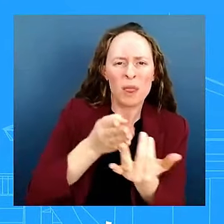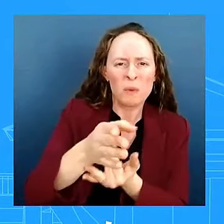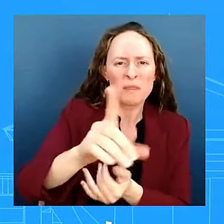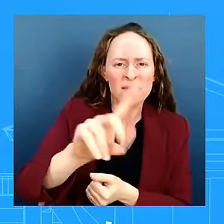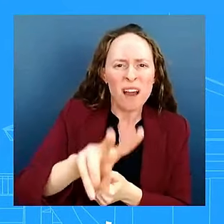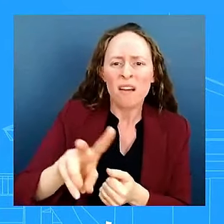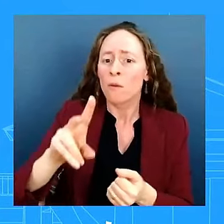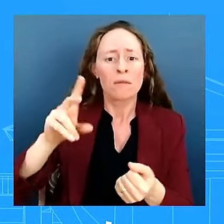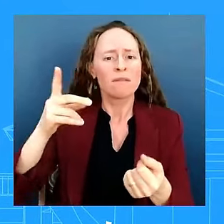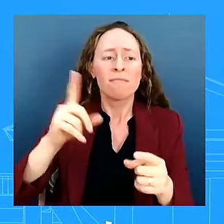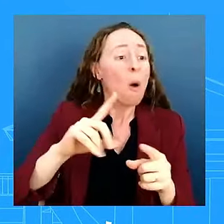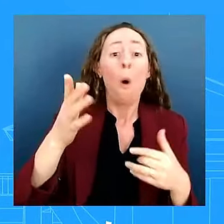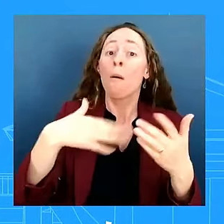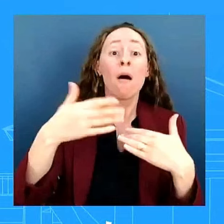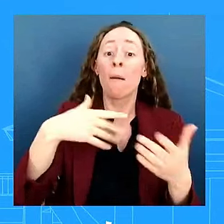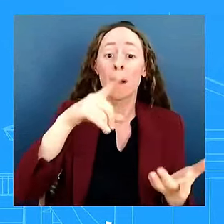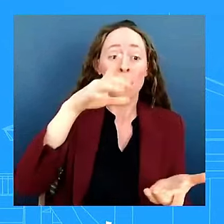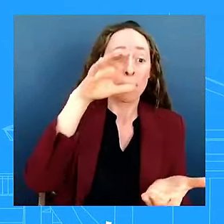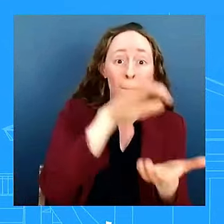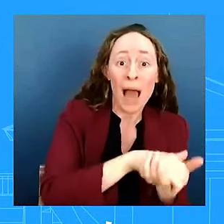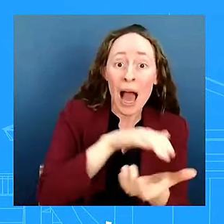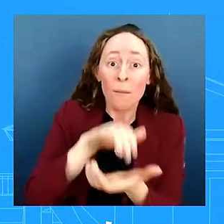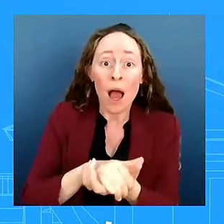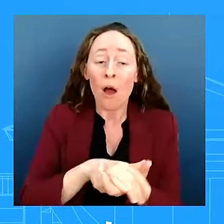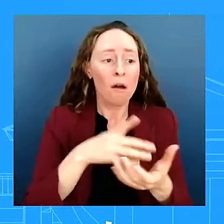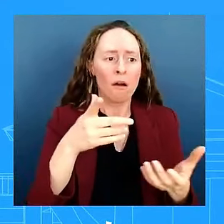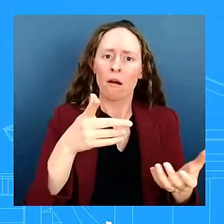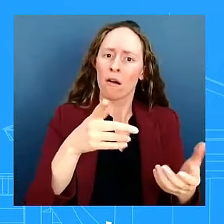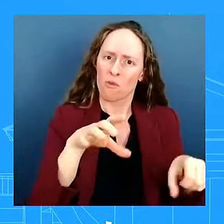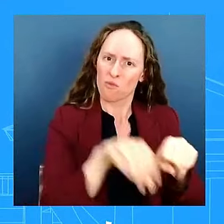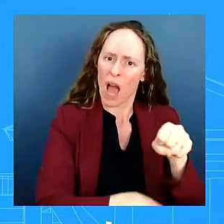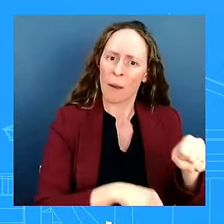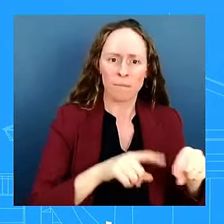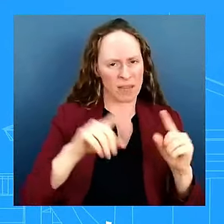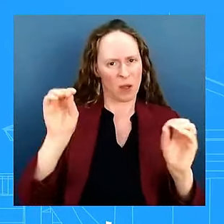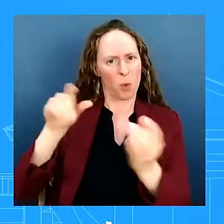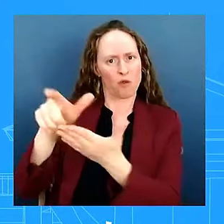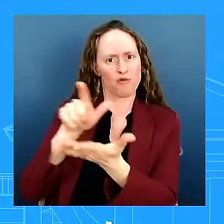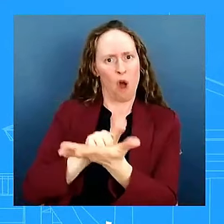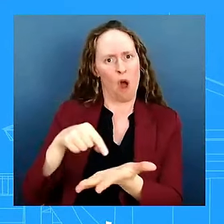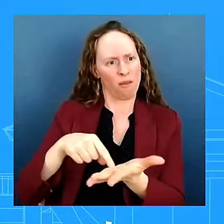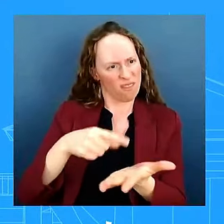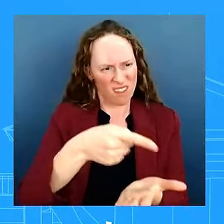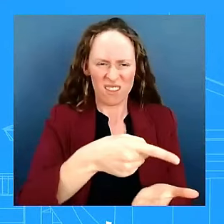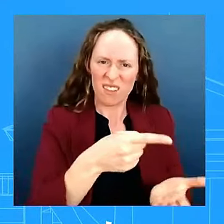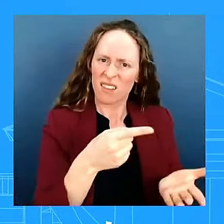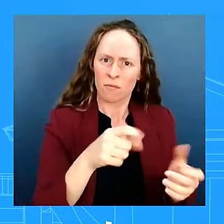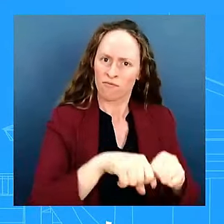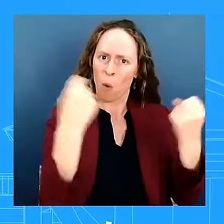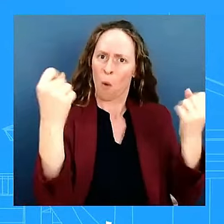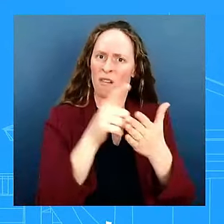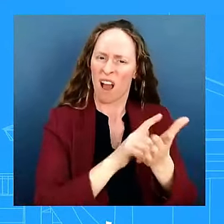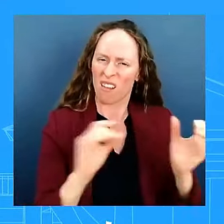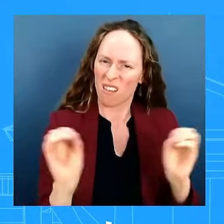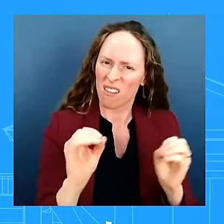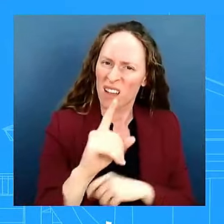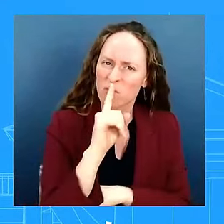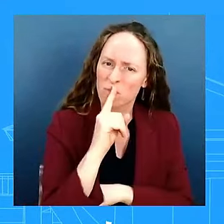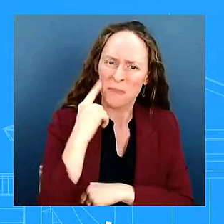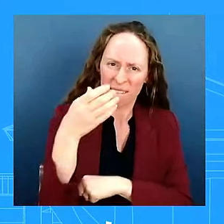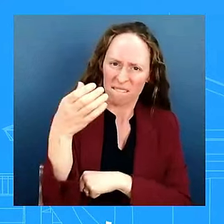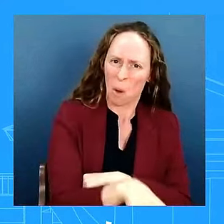a crime there was no national hotline to call women's shelters were referred to as